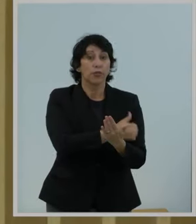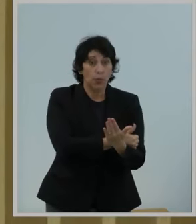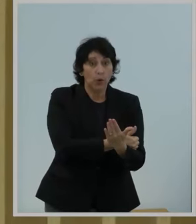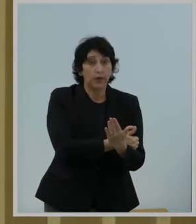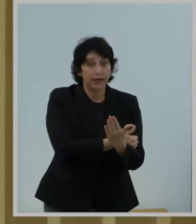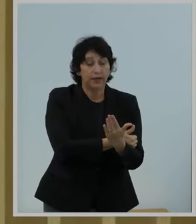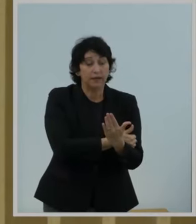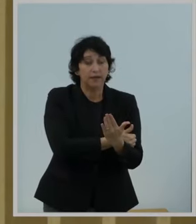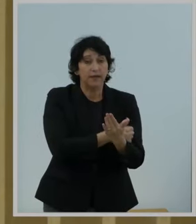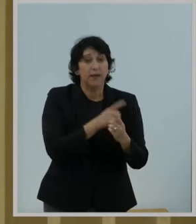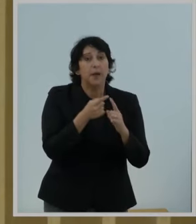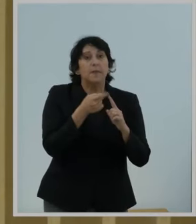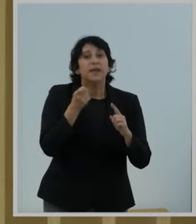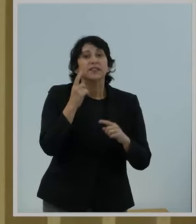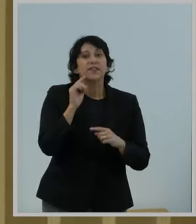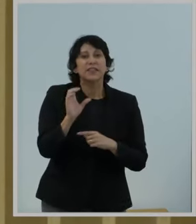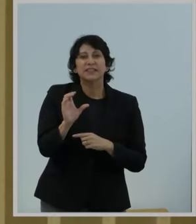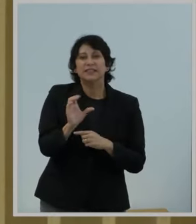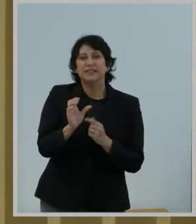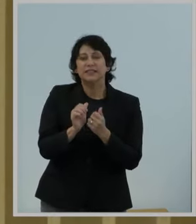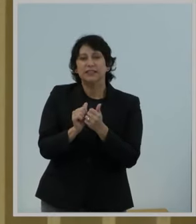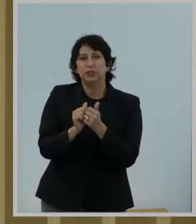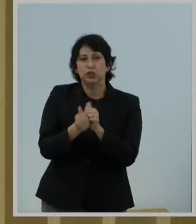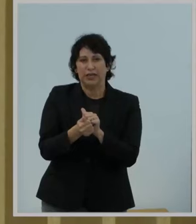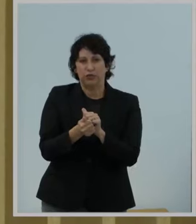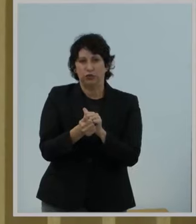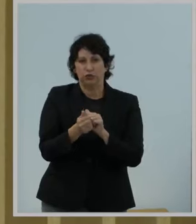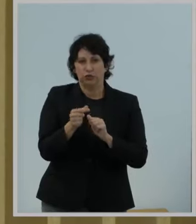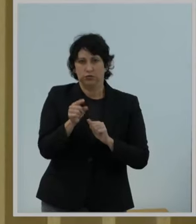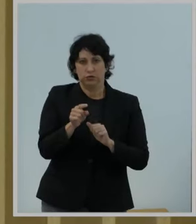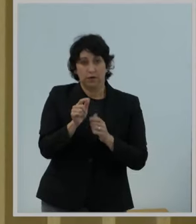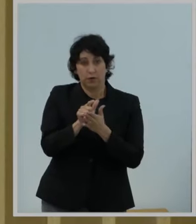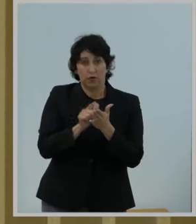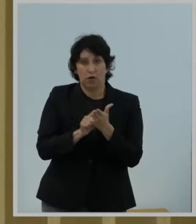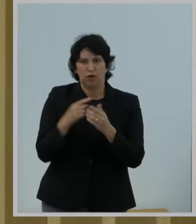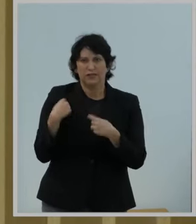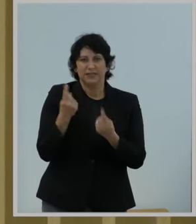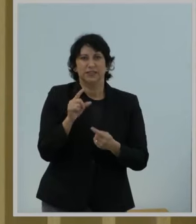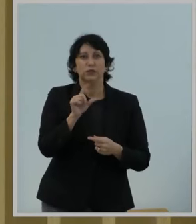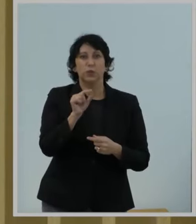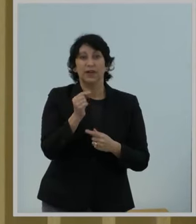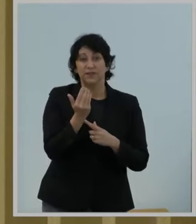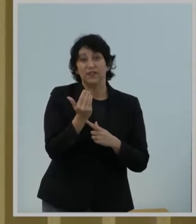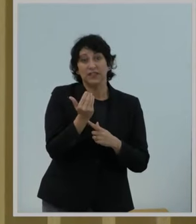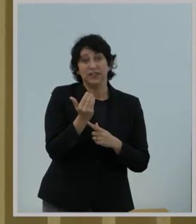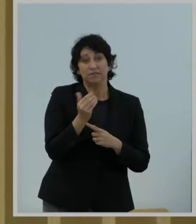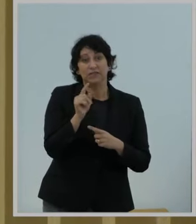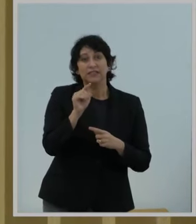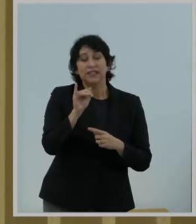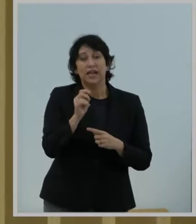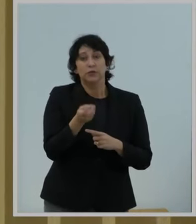in light of the sea change in administrative law that's taken place since our 2015 Title II decision.